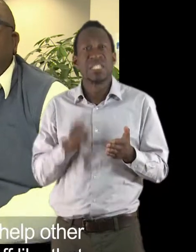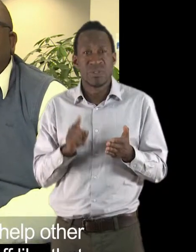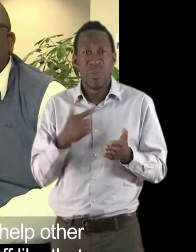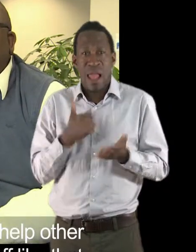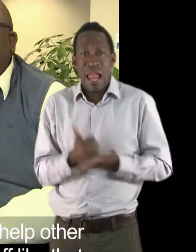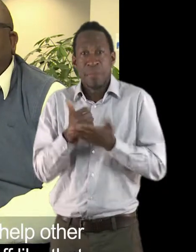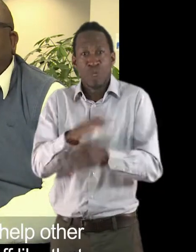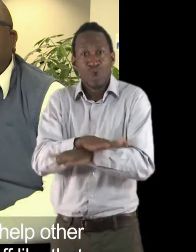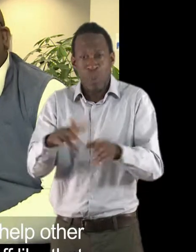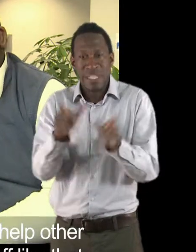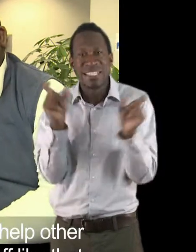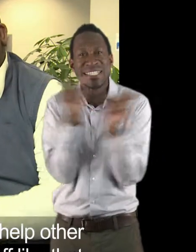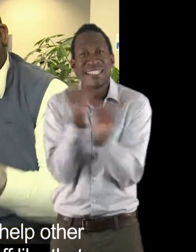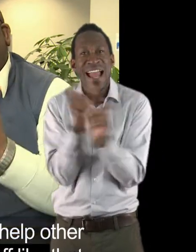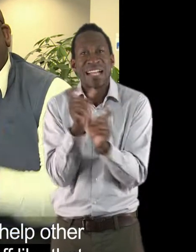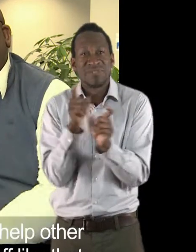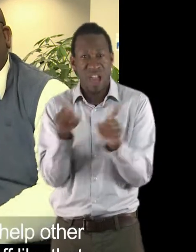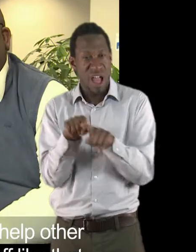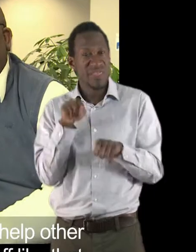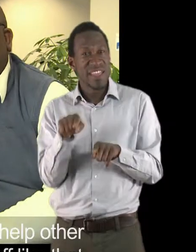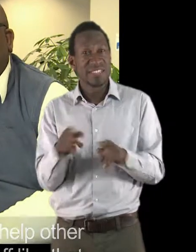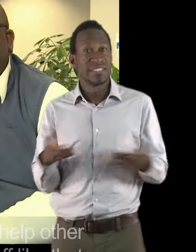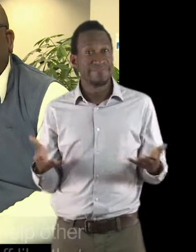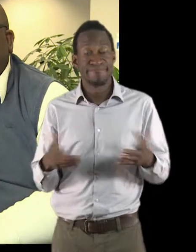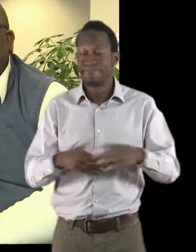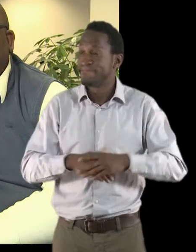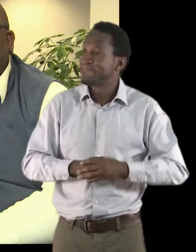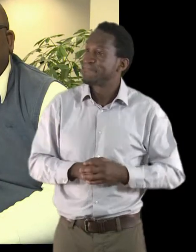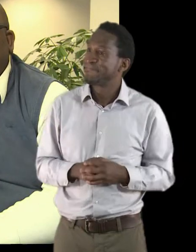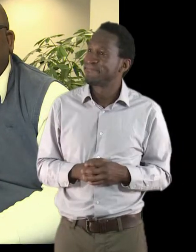children with, you know, dyslexia and stuff like that.